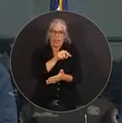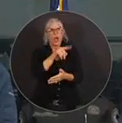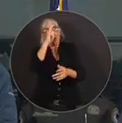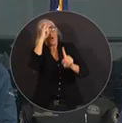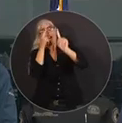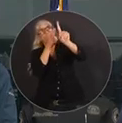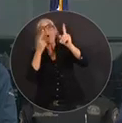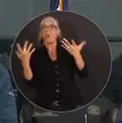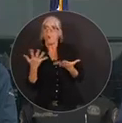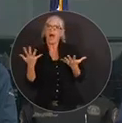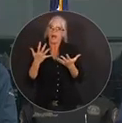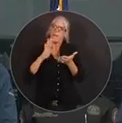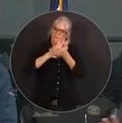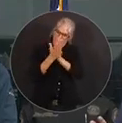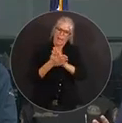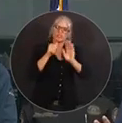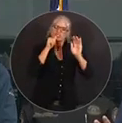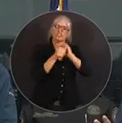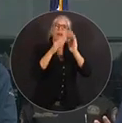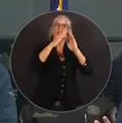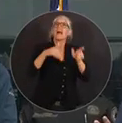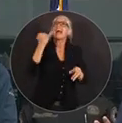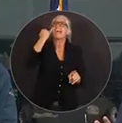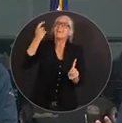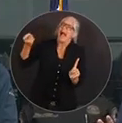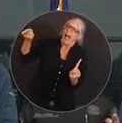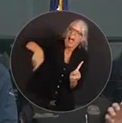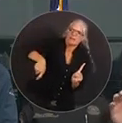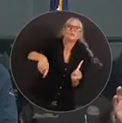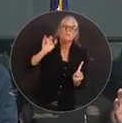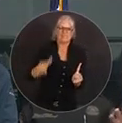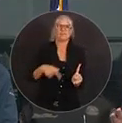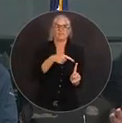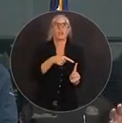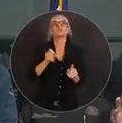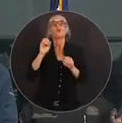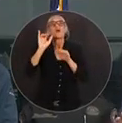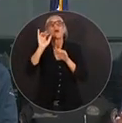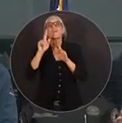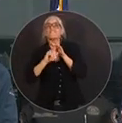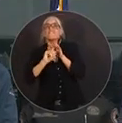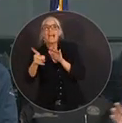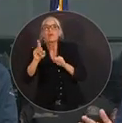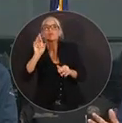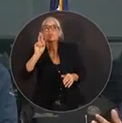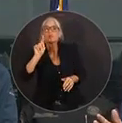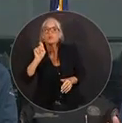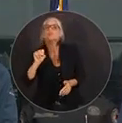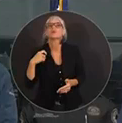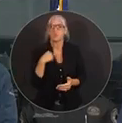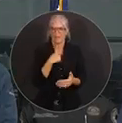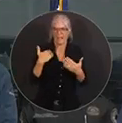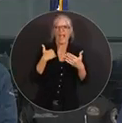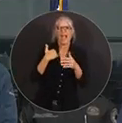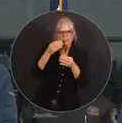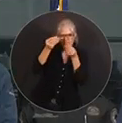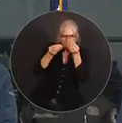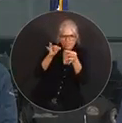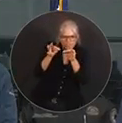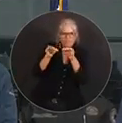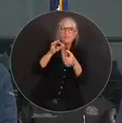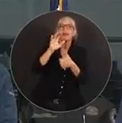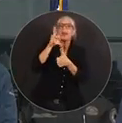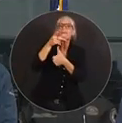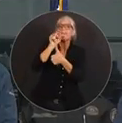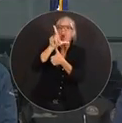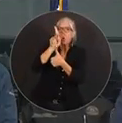to be adjacent to some of the evacuation routes. We're going to have some in Polk County, close to I-4, and then we're going